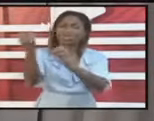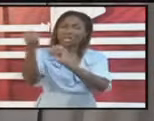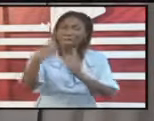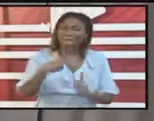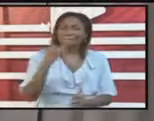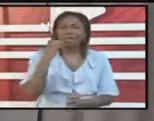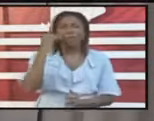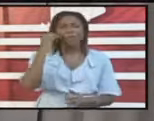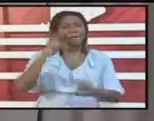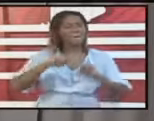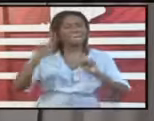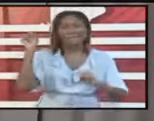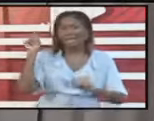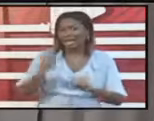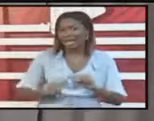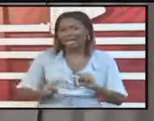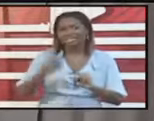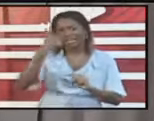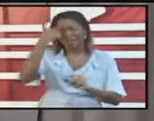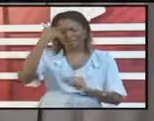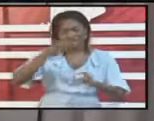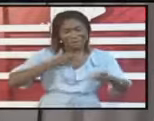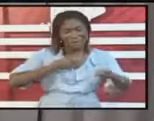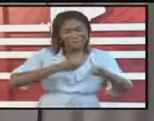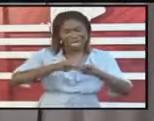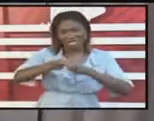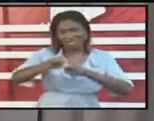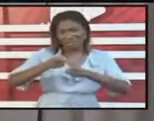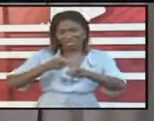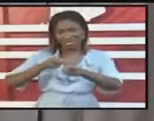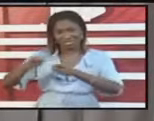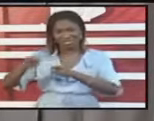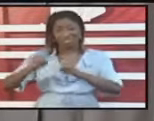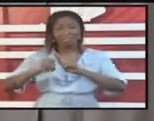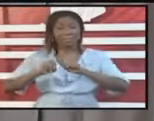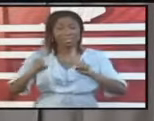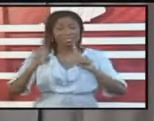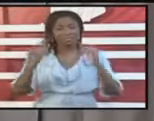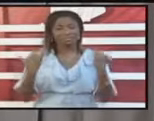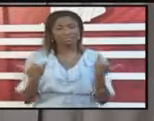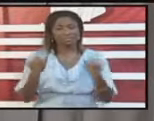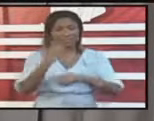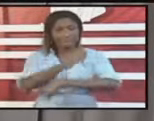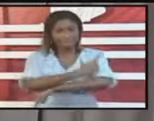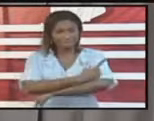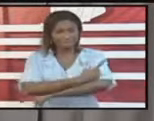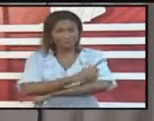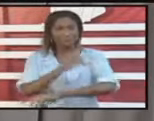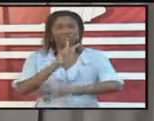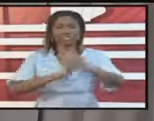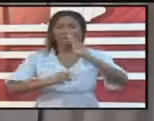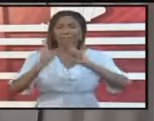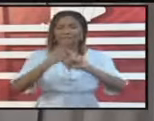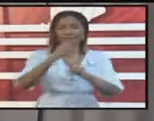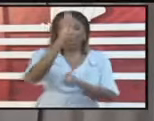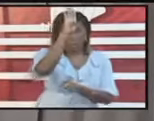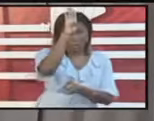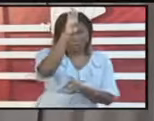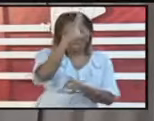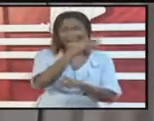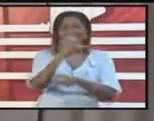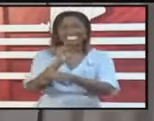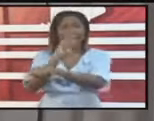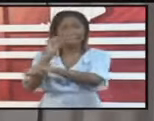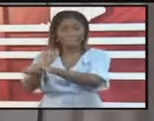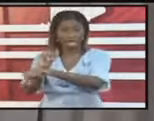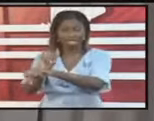come in as we continue to manage this process. So today we're bringing back persons from Cuba and St Martin. The